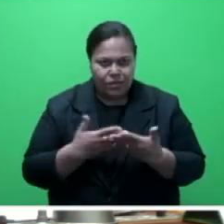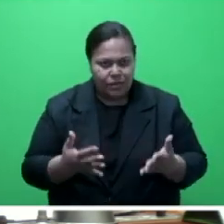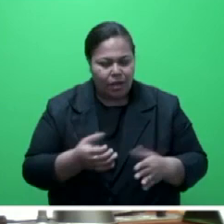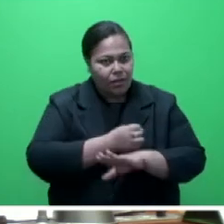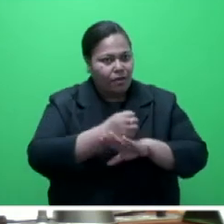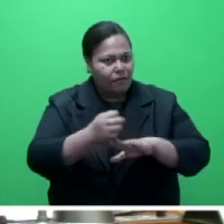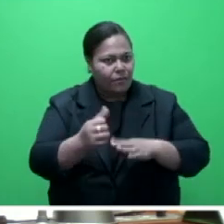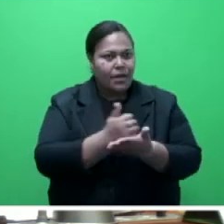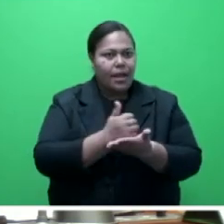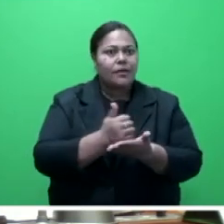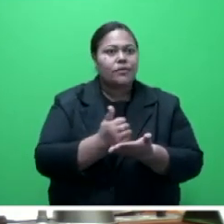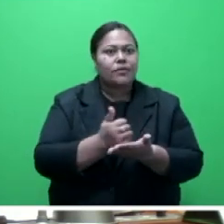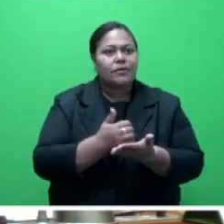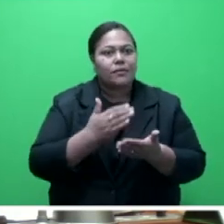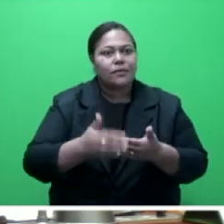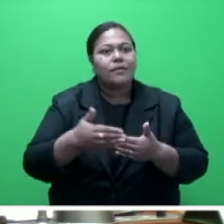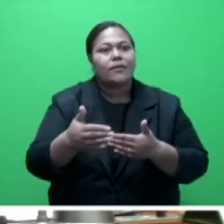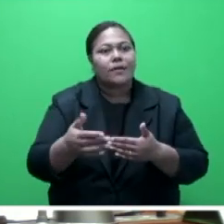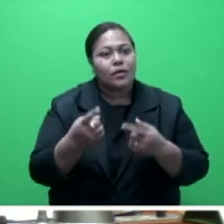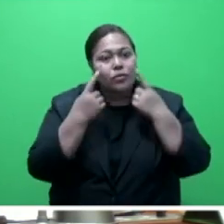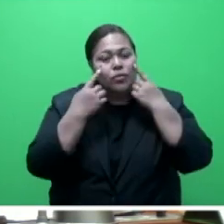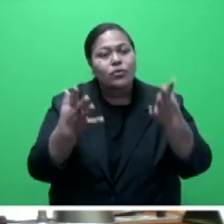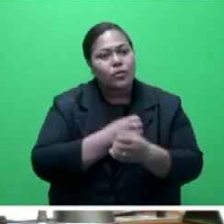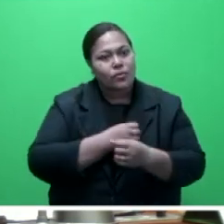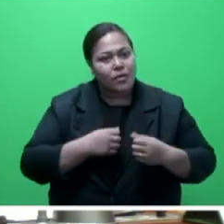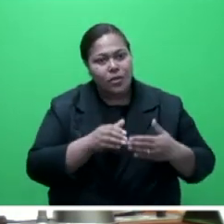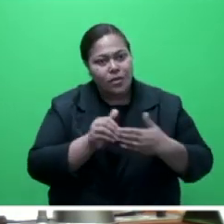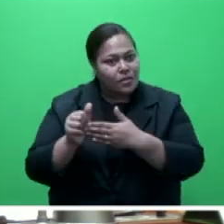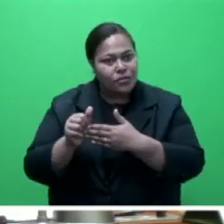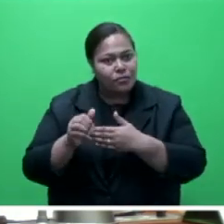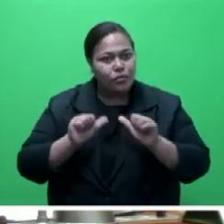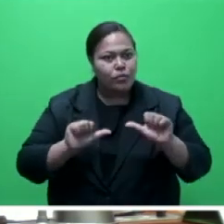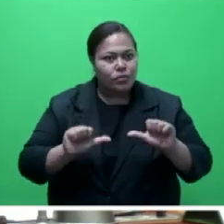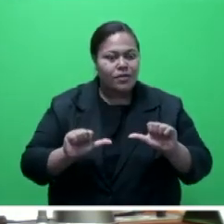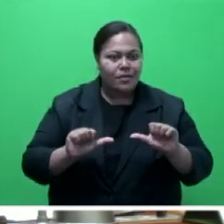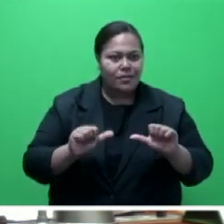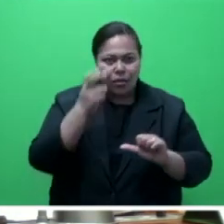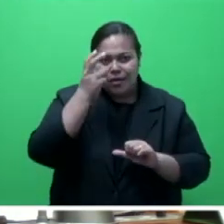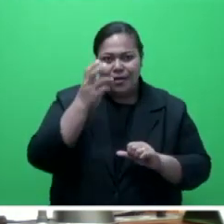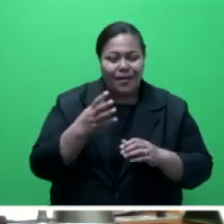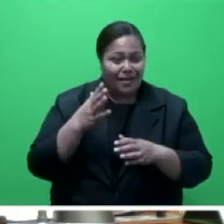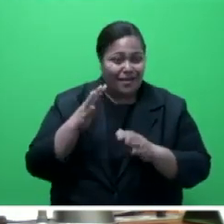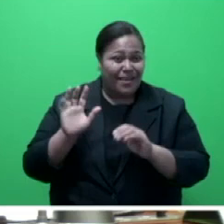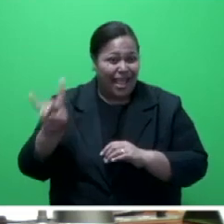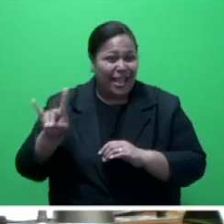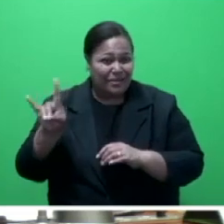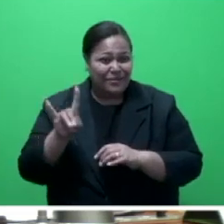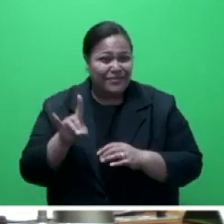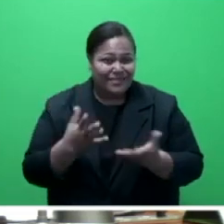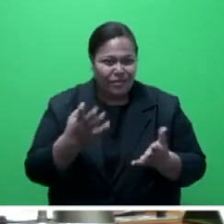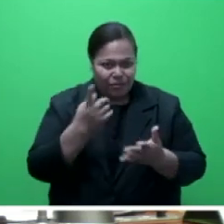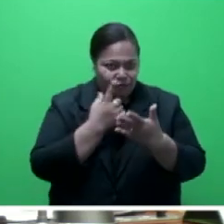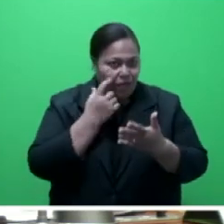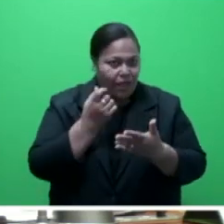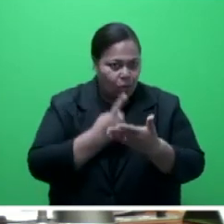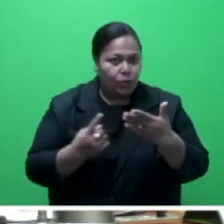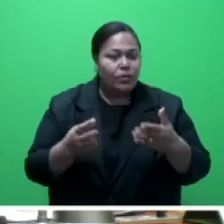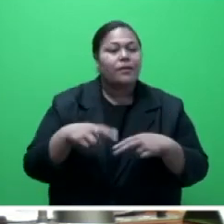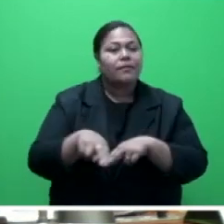actions and it illustrates our leadership in protecting endangered species. Mr Speaker said, I had met the